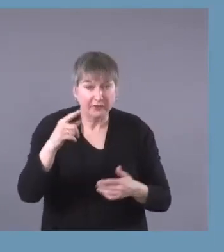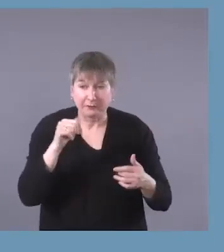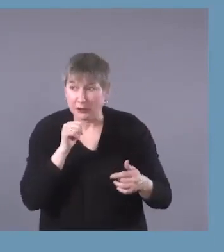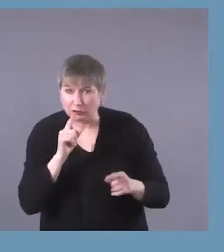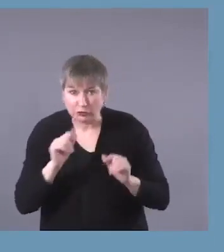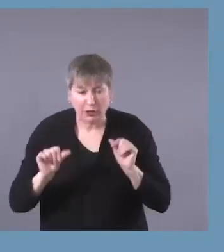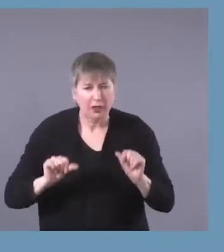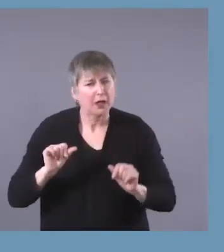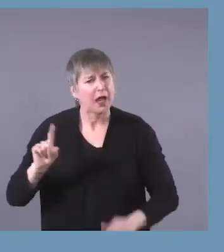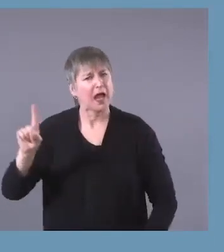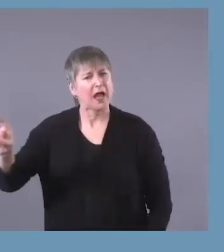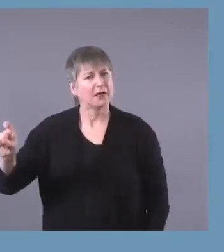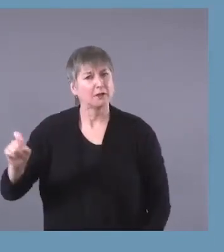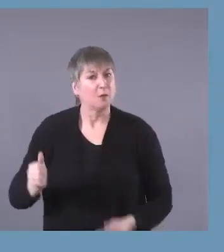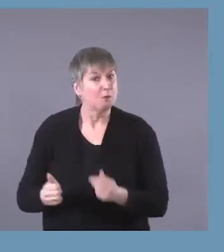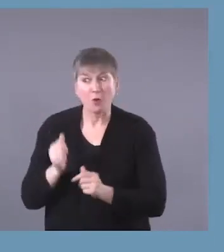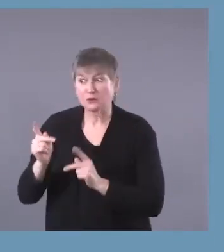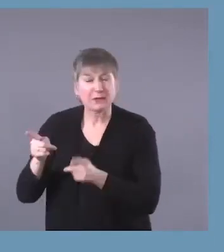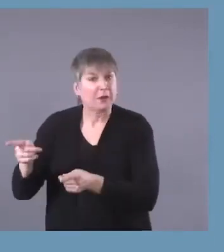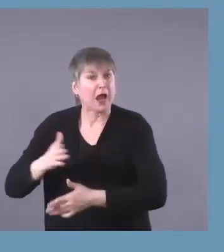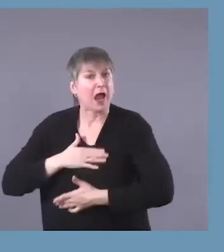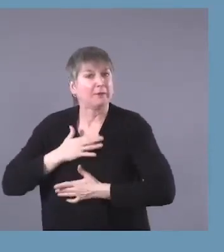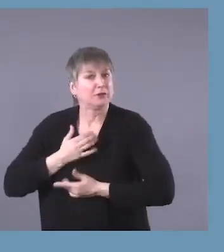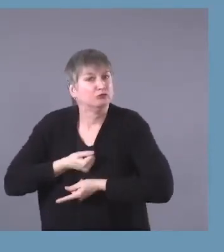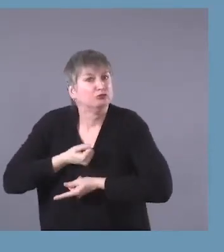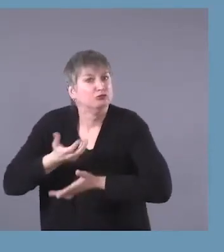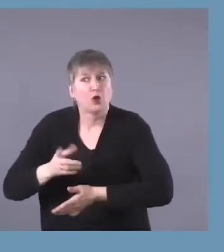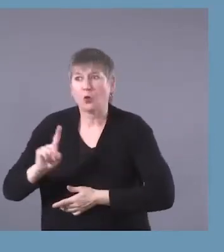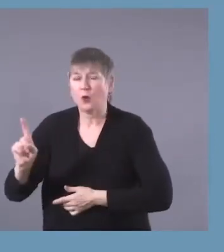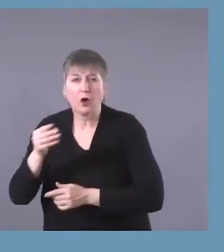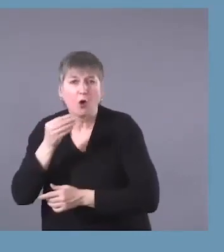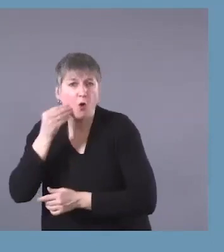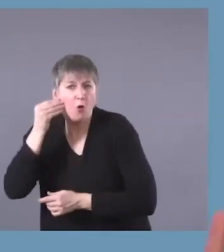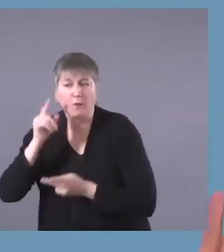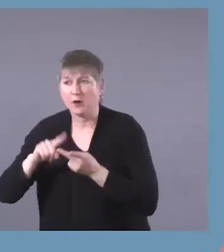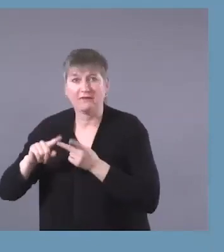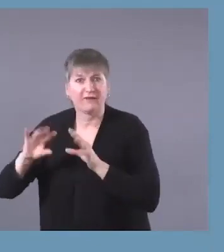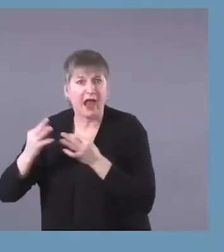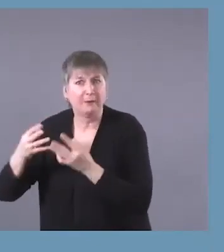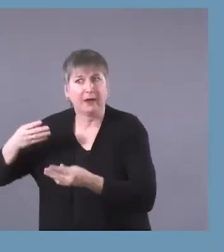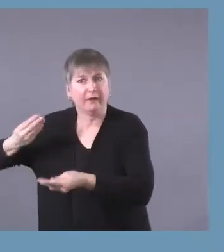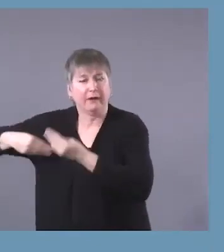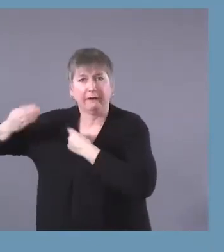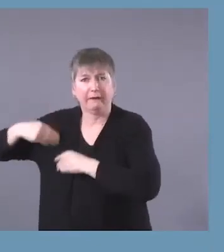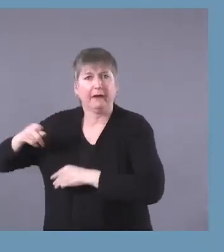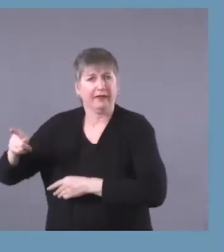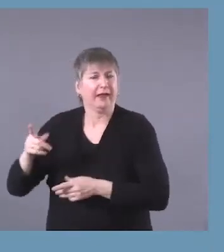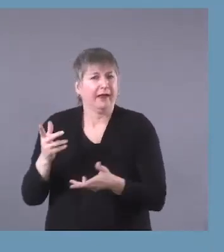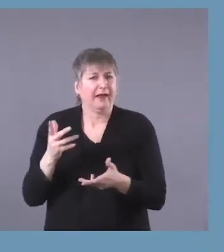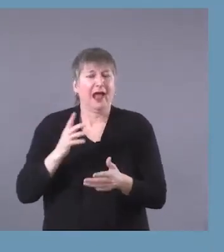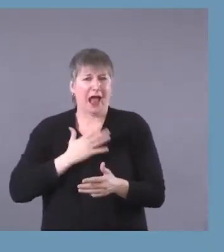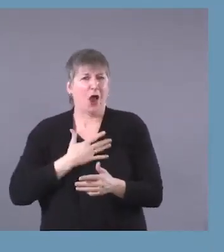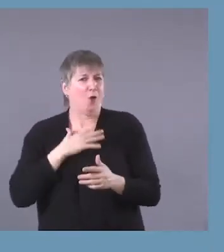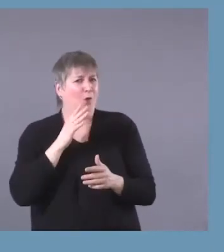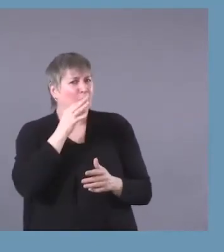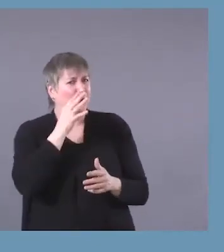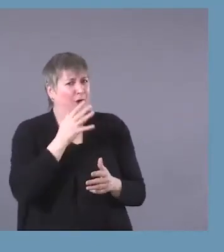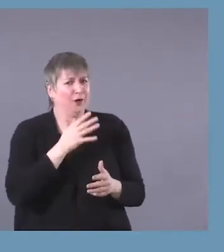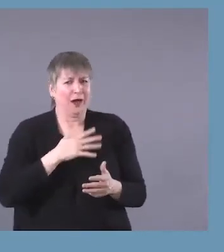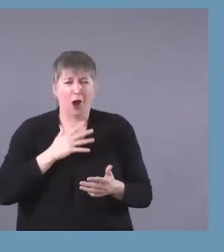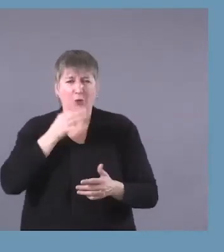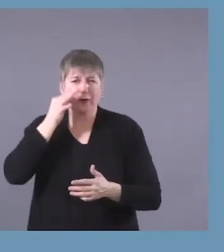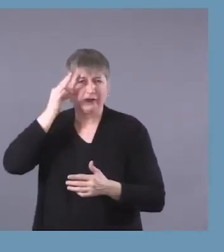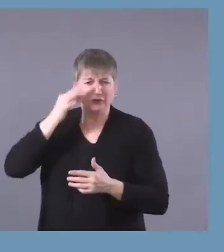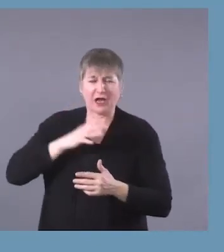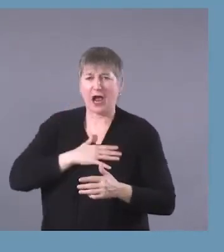happy to tell you about where they're from, and where their parents are from, and where their grandparents are from, and where their whole family is from. That's kind of how it works in the Indigenous world. Thanks.